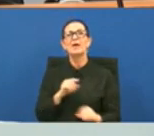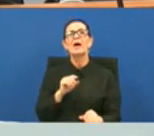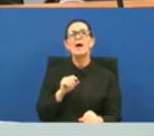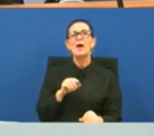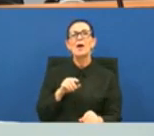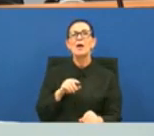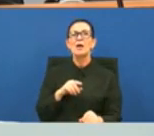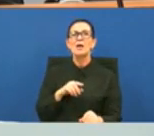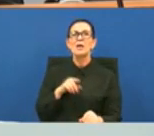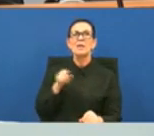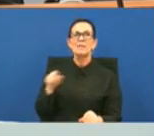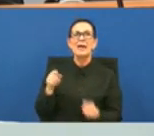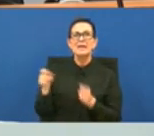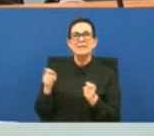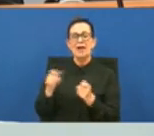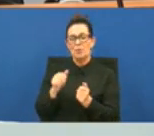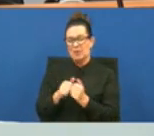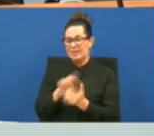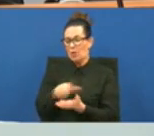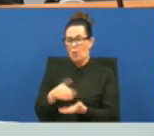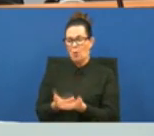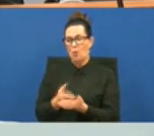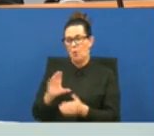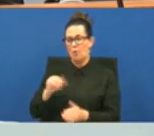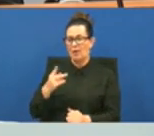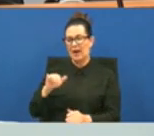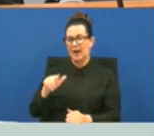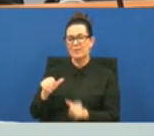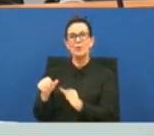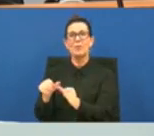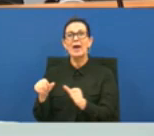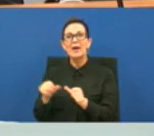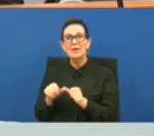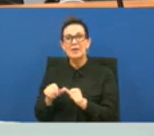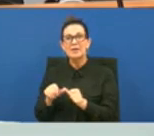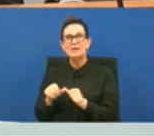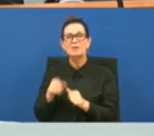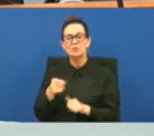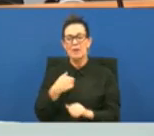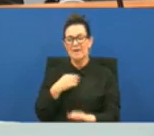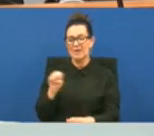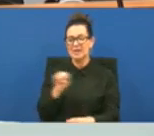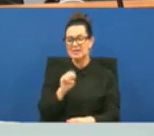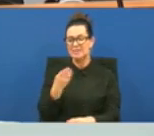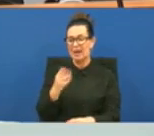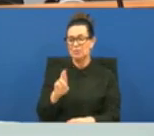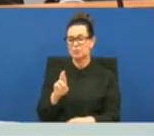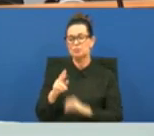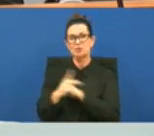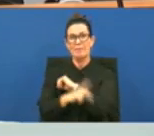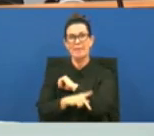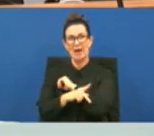for one thing they dealt with the whole capital area and so you have east of baton rouge parish